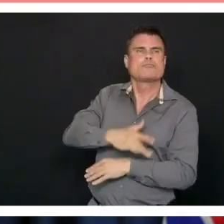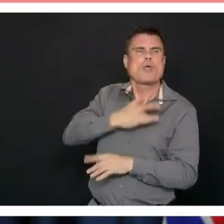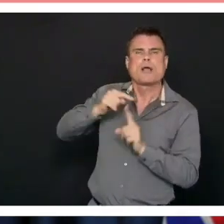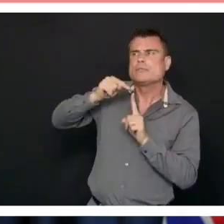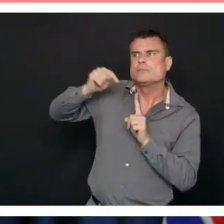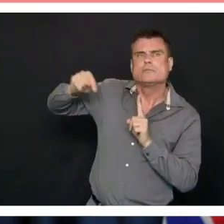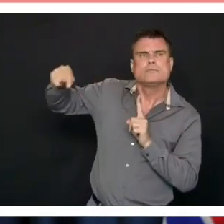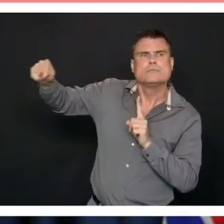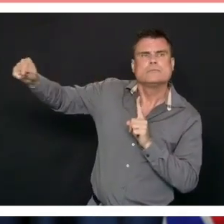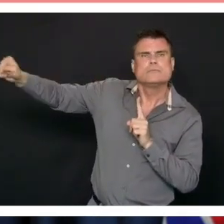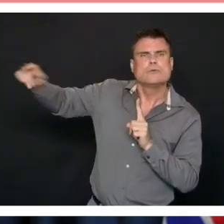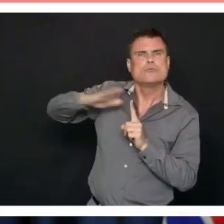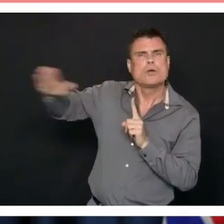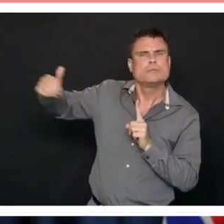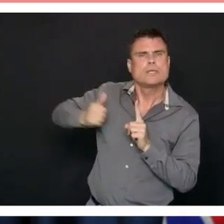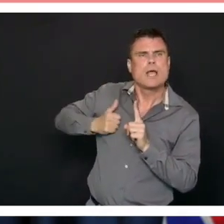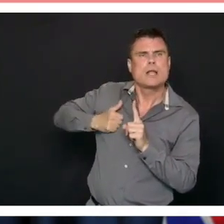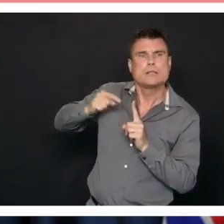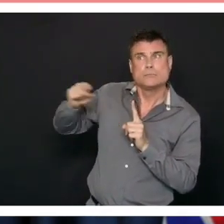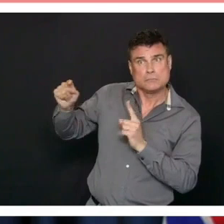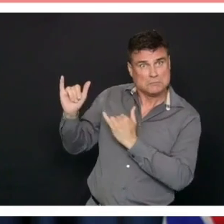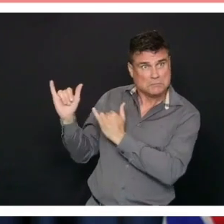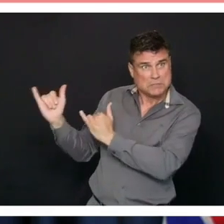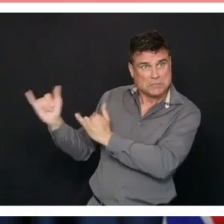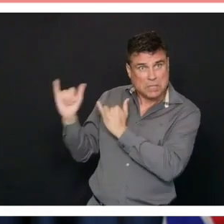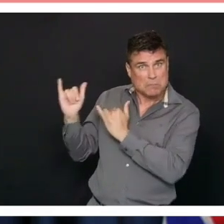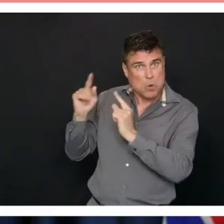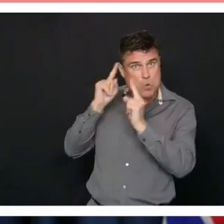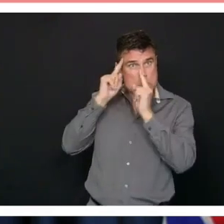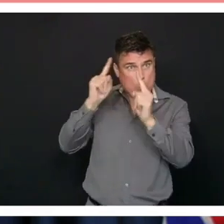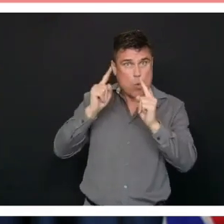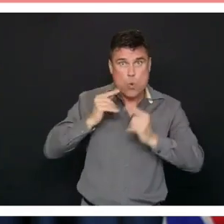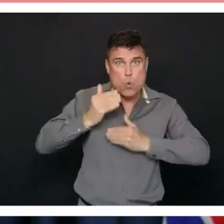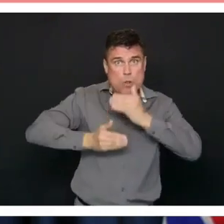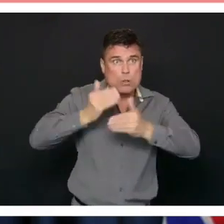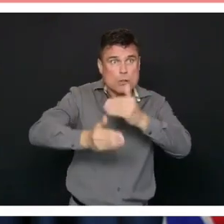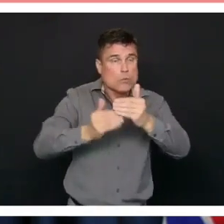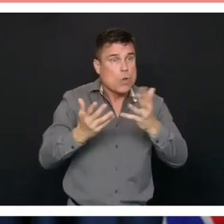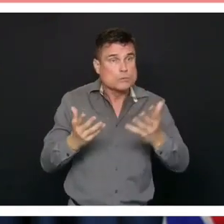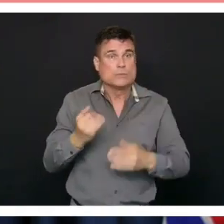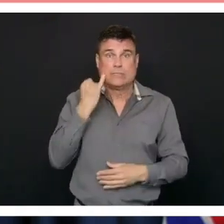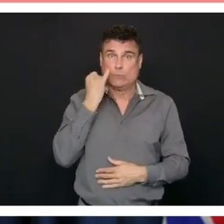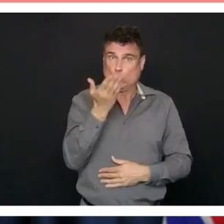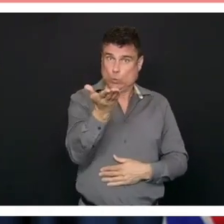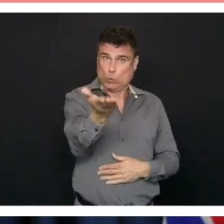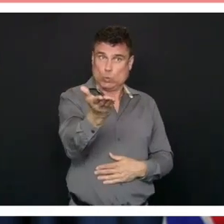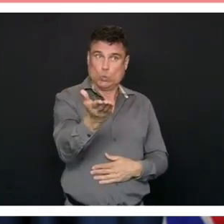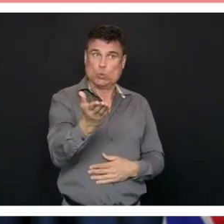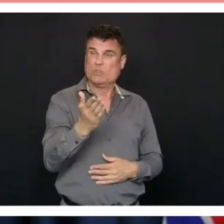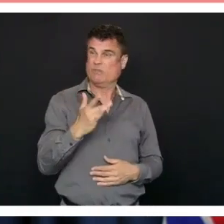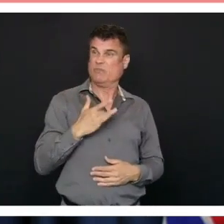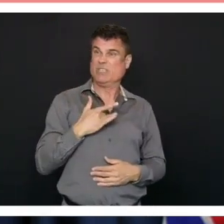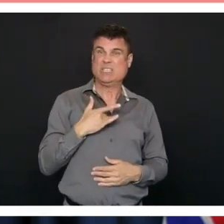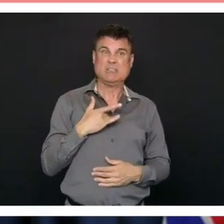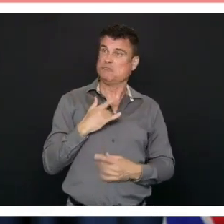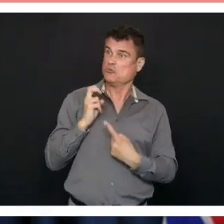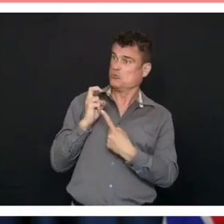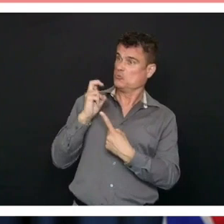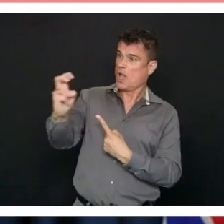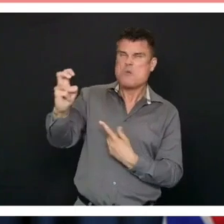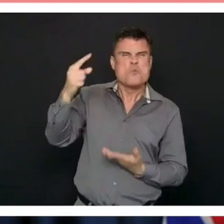If you don't need to travel you should not. You should stay in your own community. We are just now reopening after